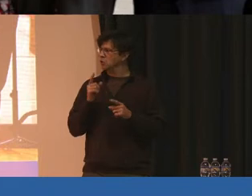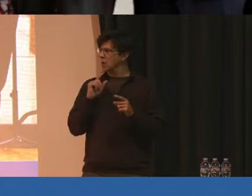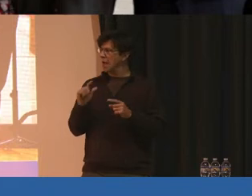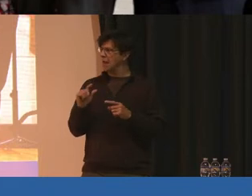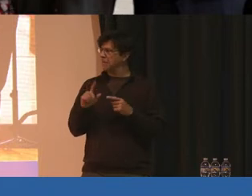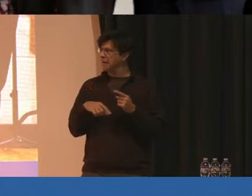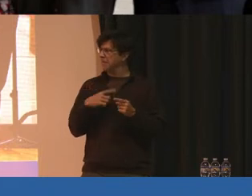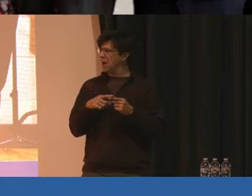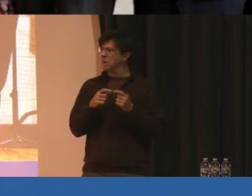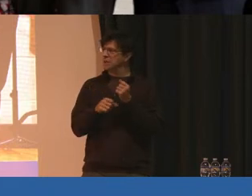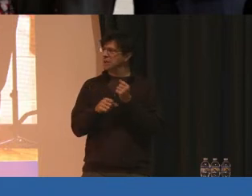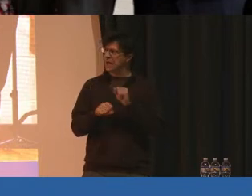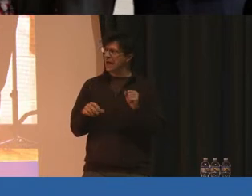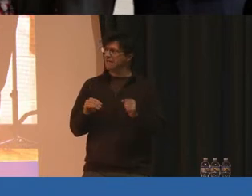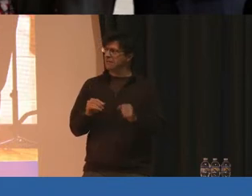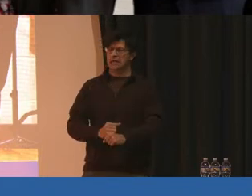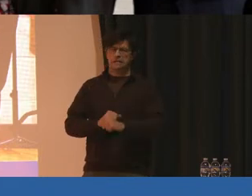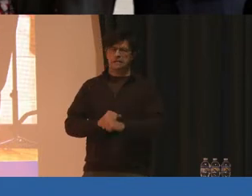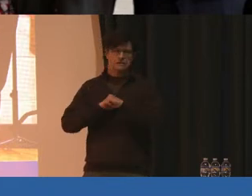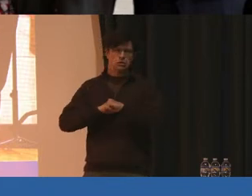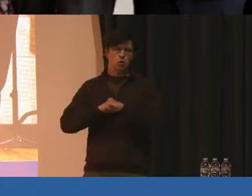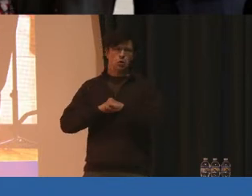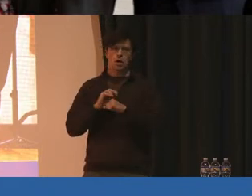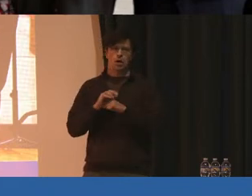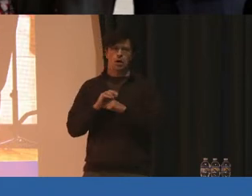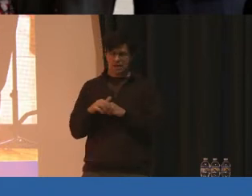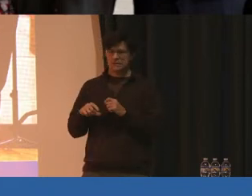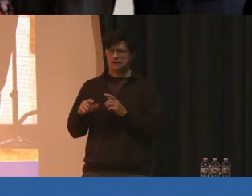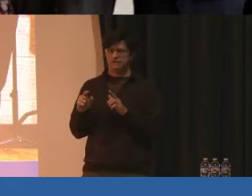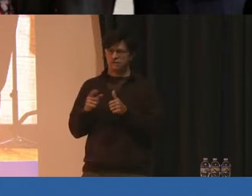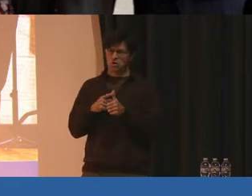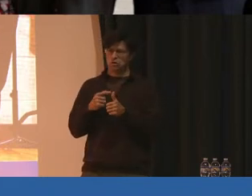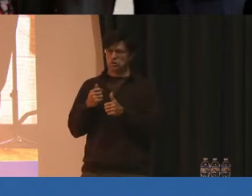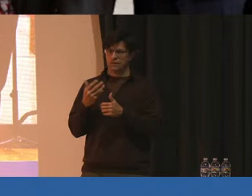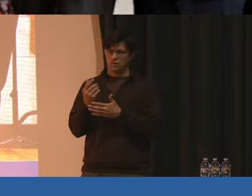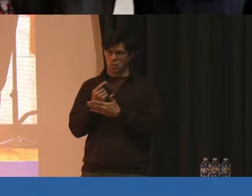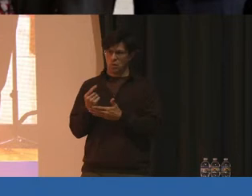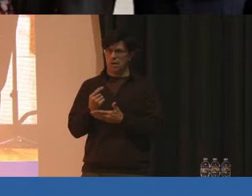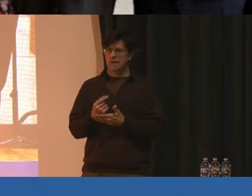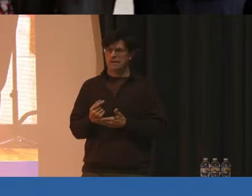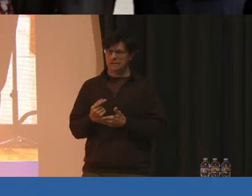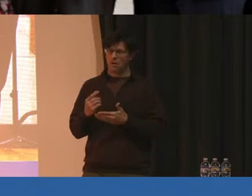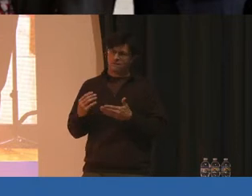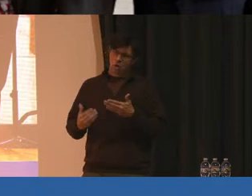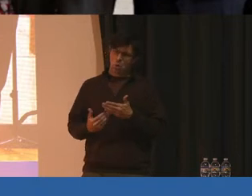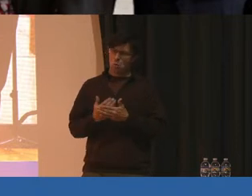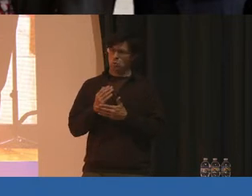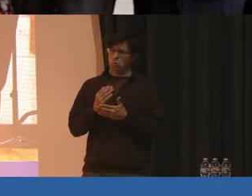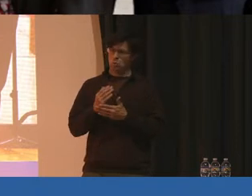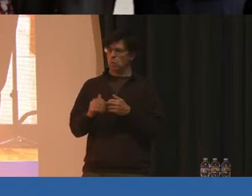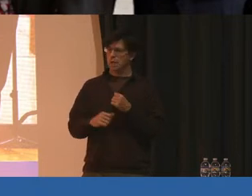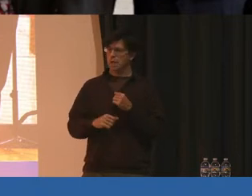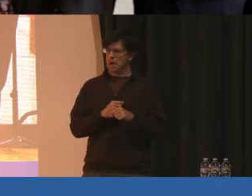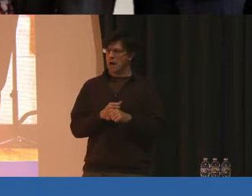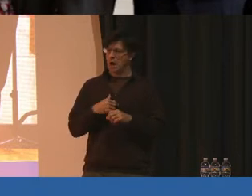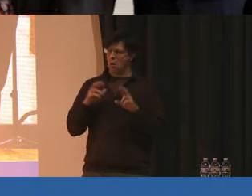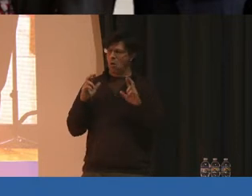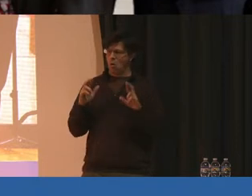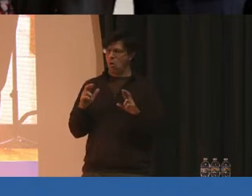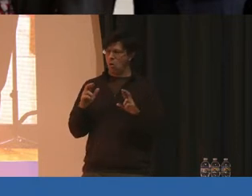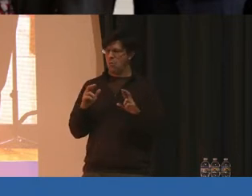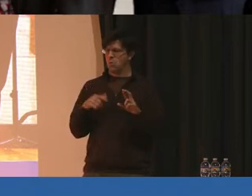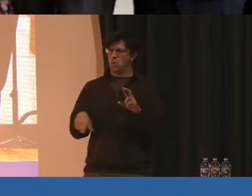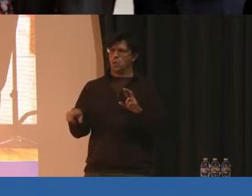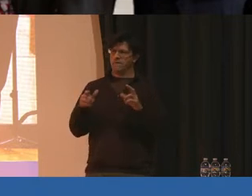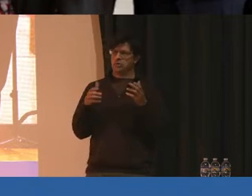little bit about safety and security. In these first weeks of, quite frankly, the new school year, I hope you've had a chance